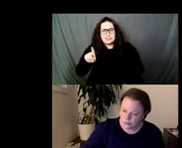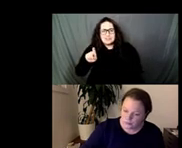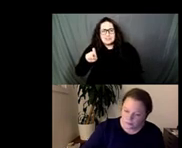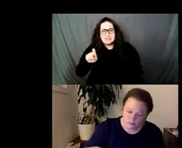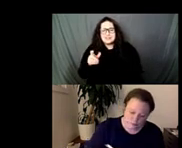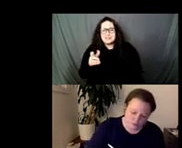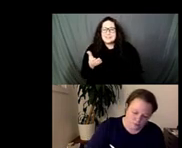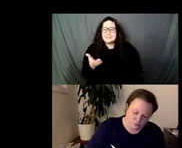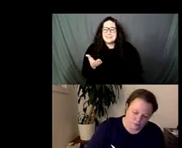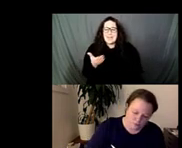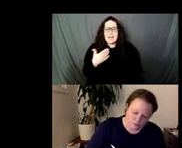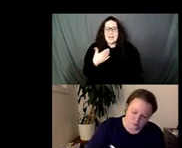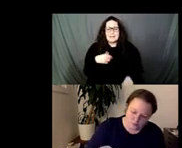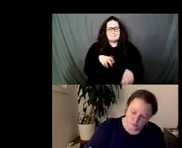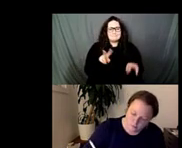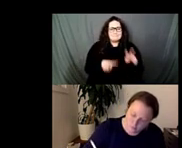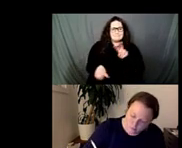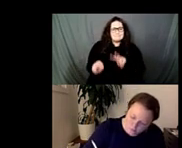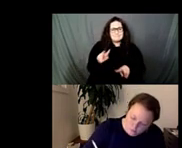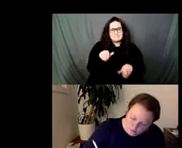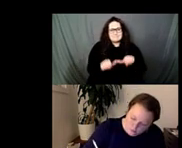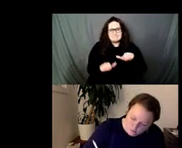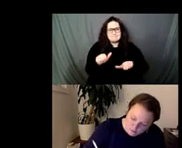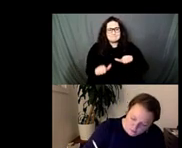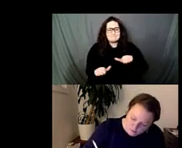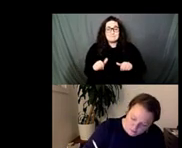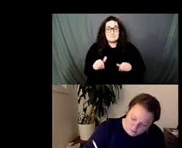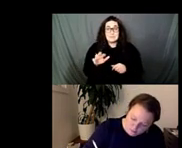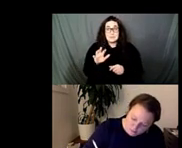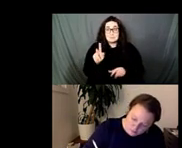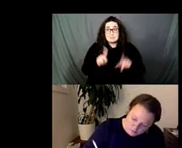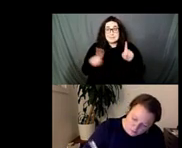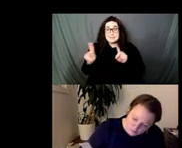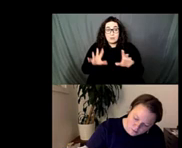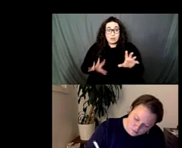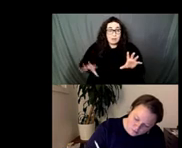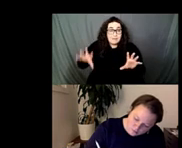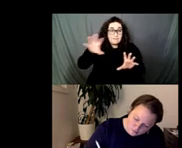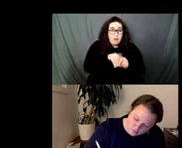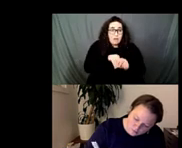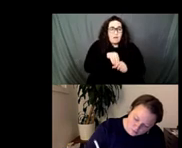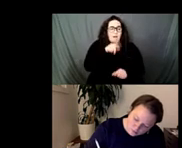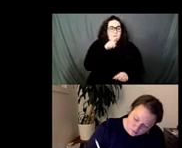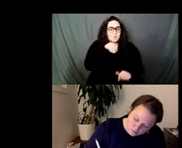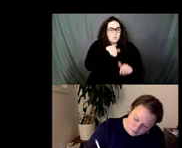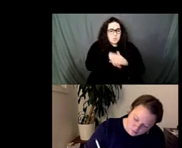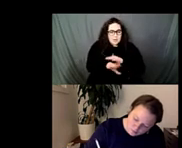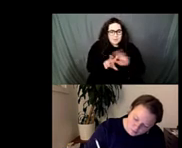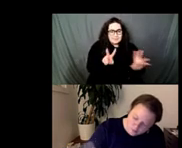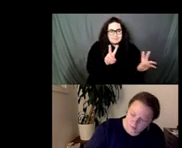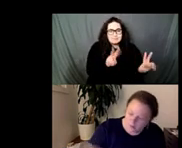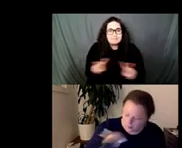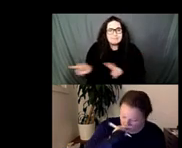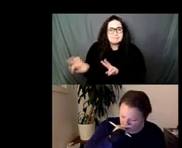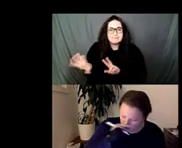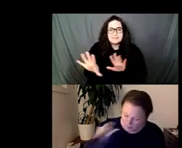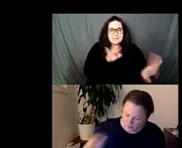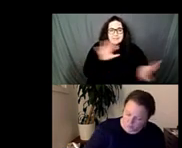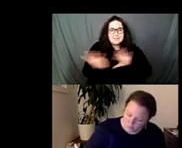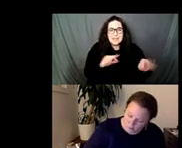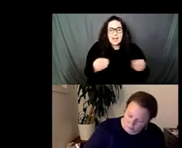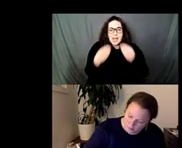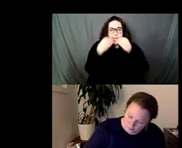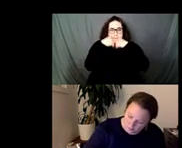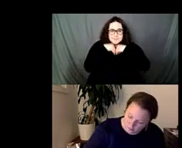it involves people you know the people who come into the gallery and then of course the people who have to nurse the